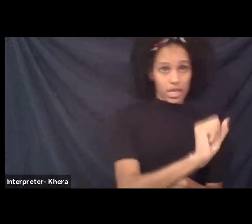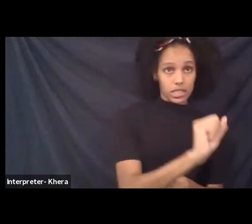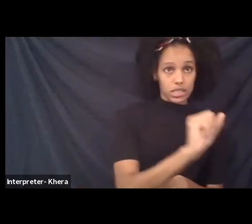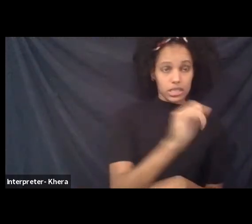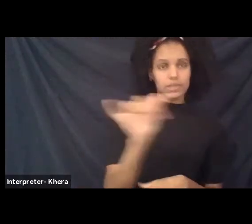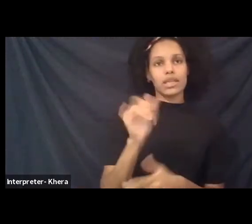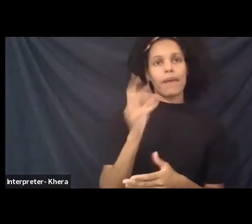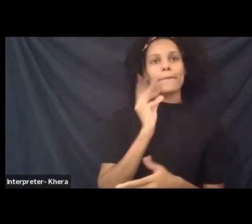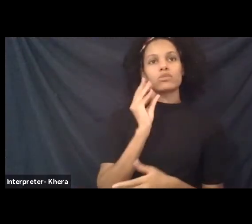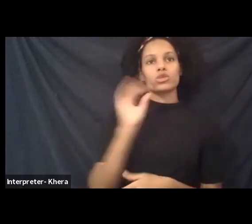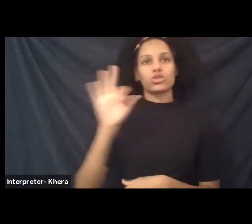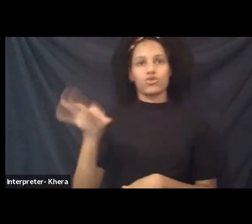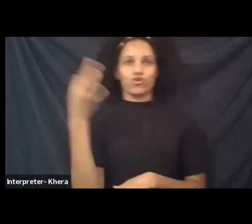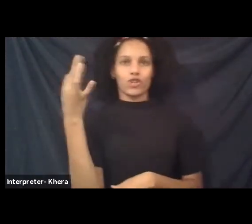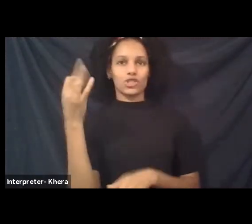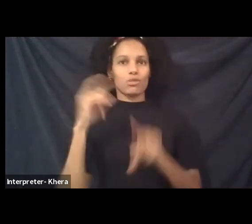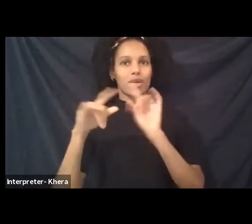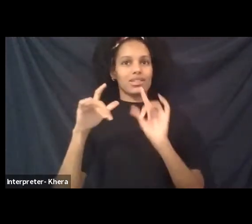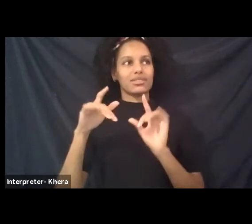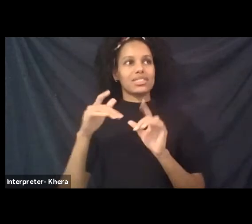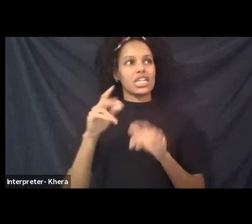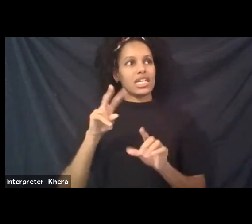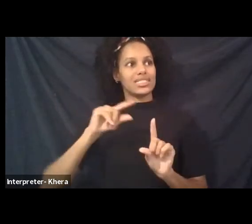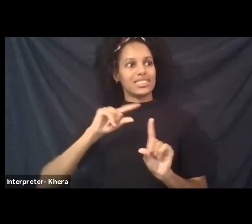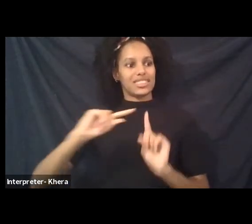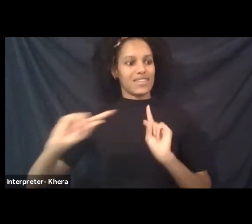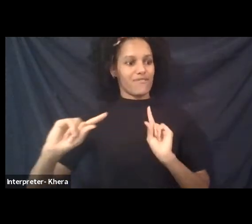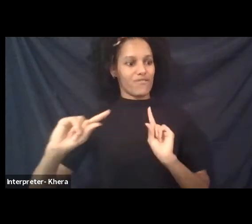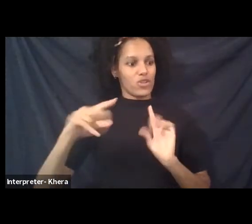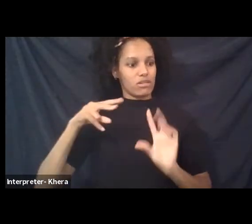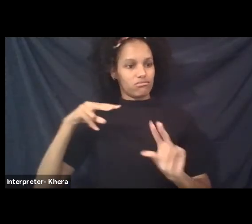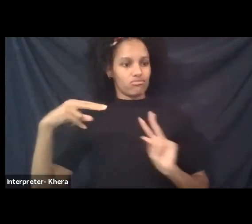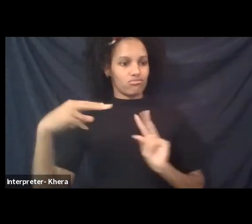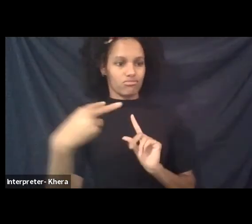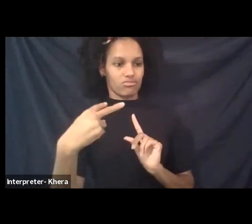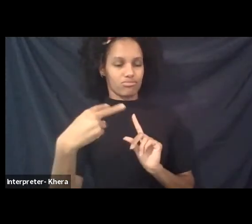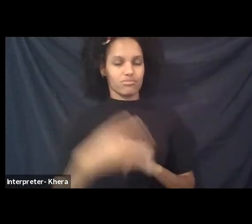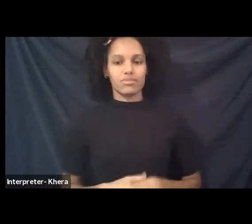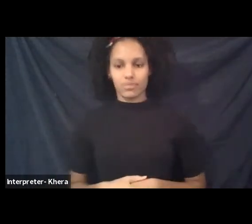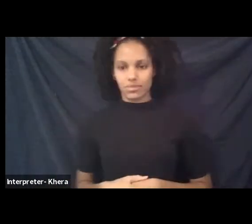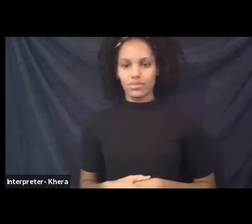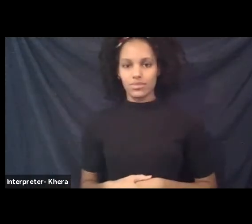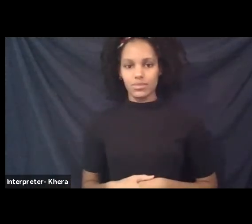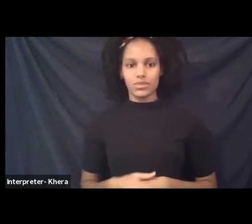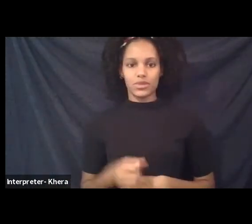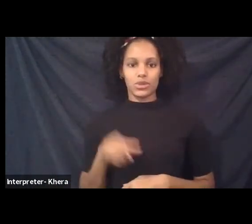Wow. Well, here I come again and we're going to bring Leslie back